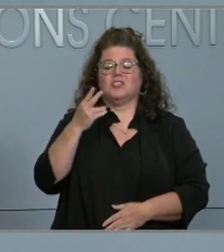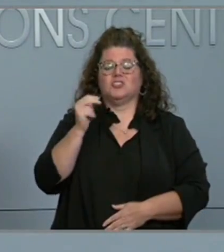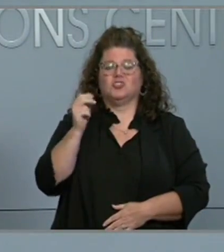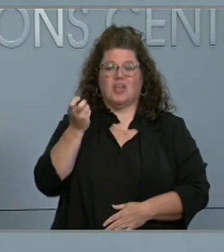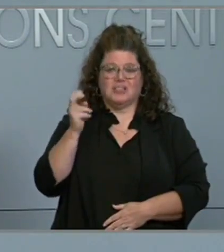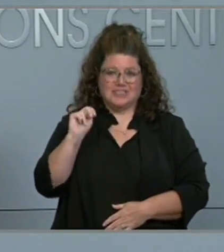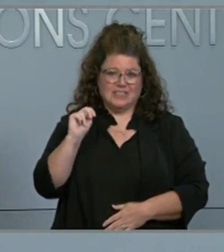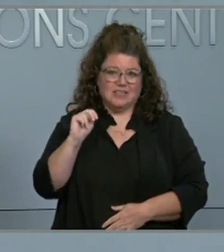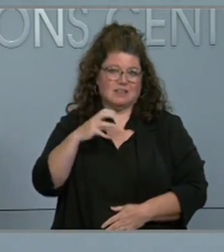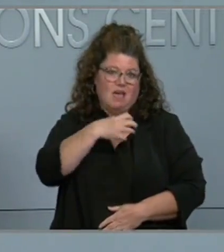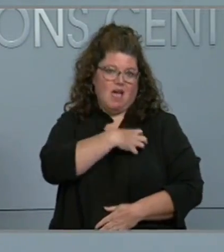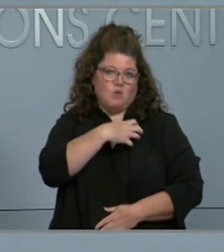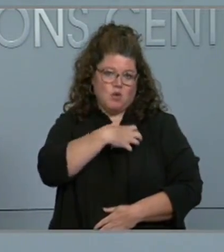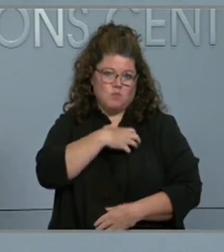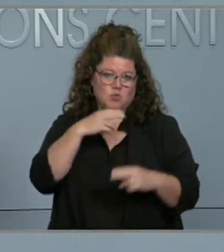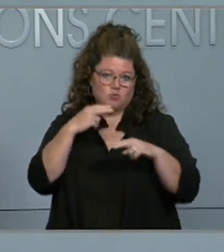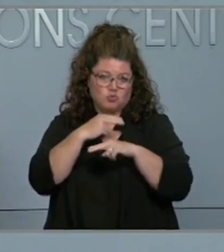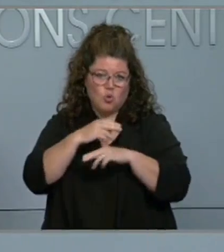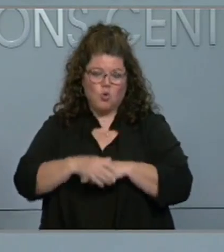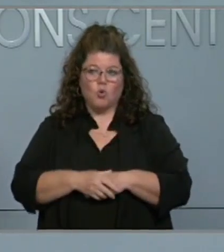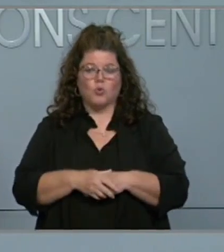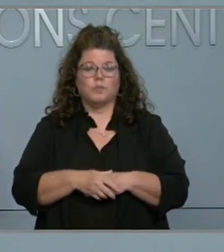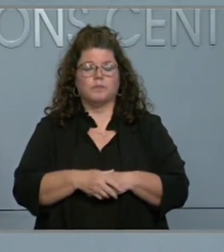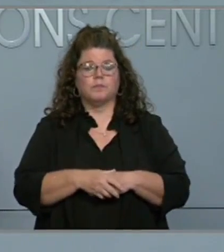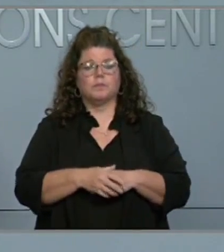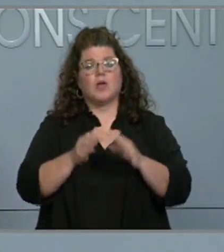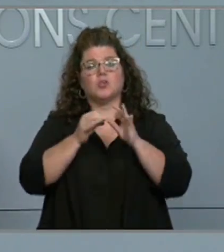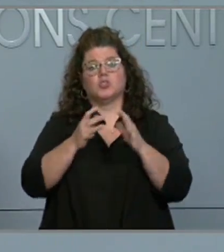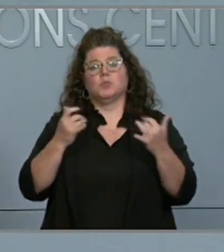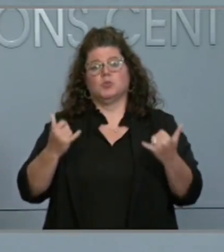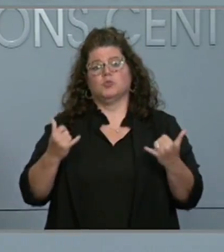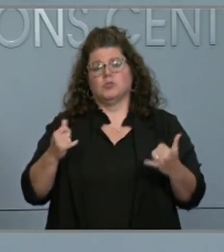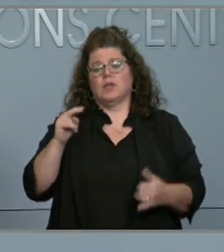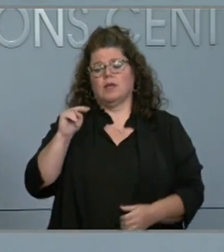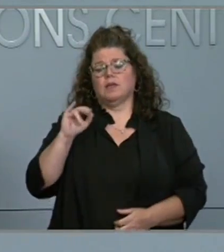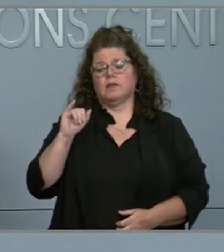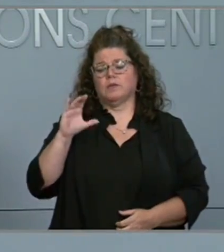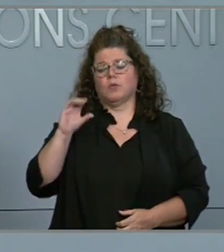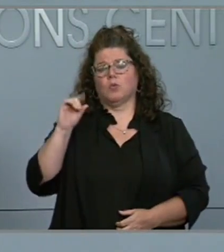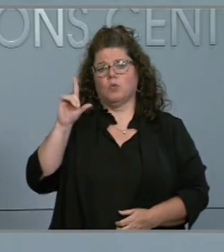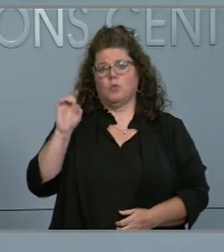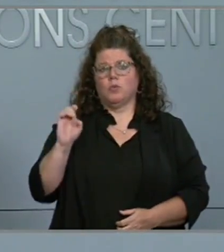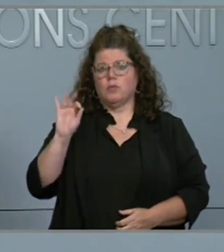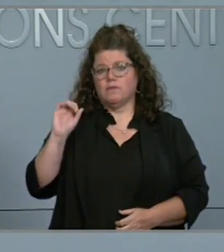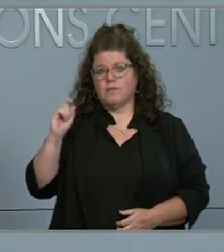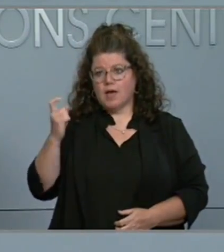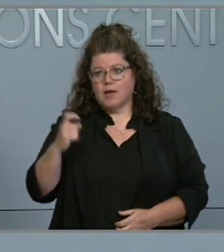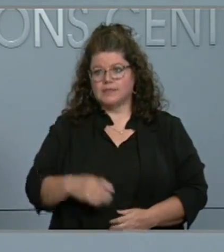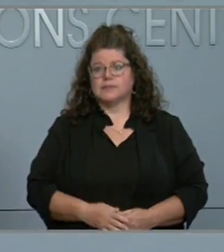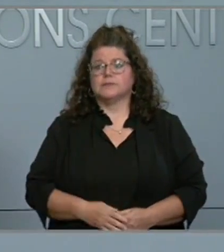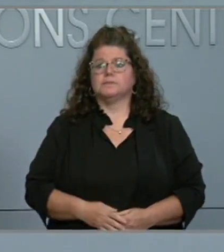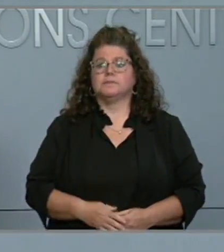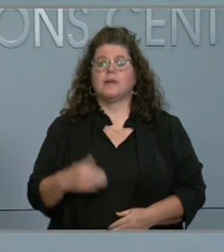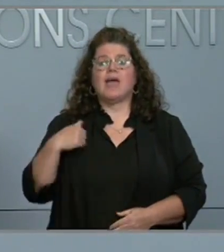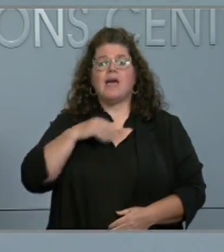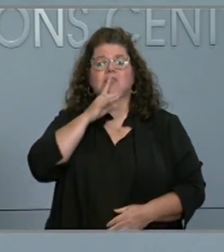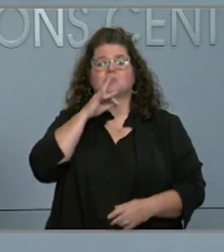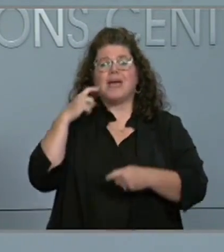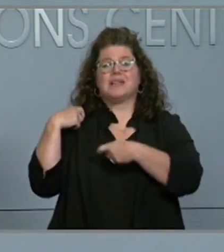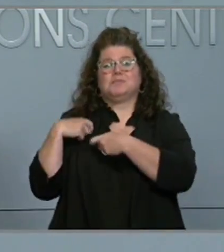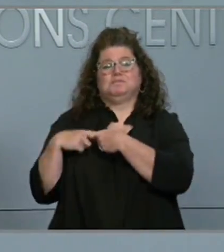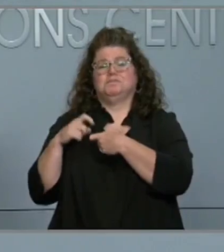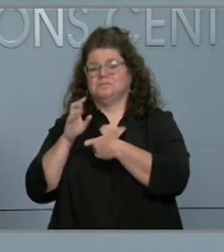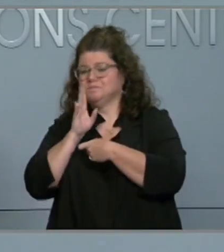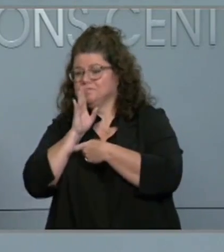North Carolina Highway Patrol. Our American Sign Language Interpreter is Nicole Fox, and behind the scenes, our Spanish language